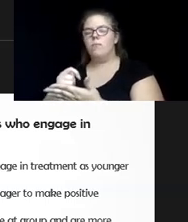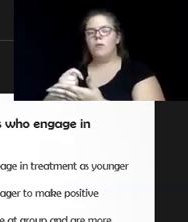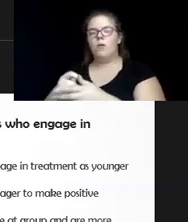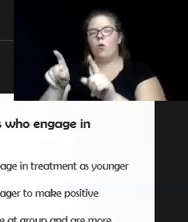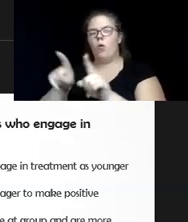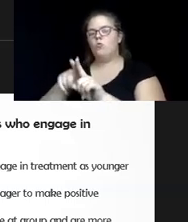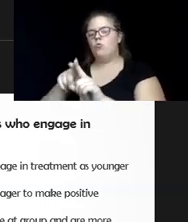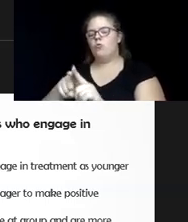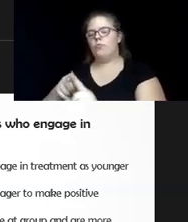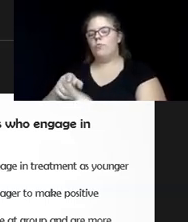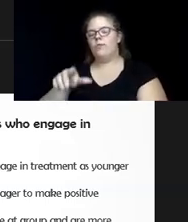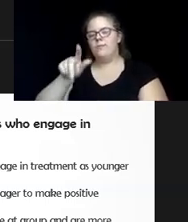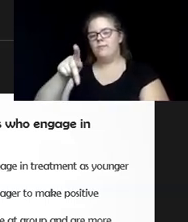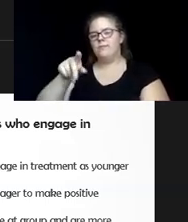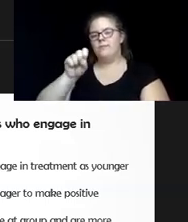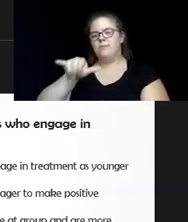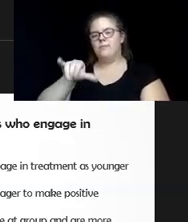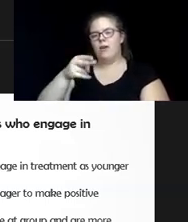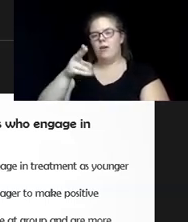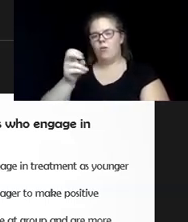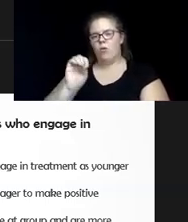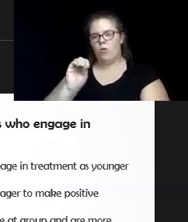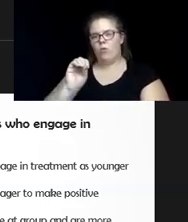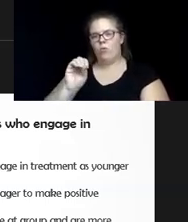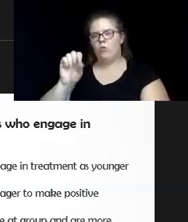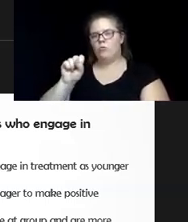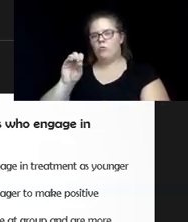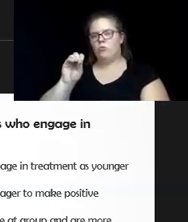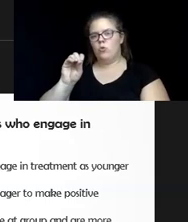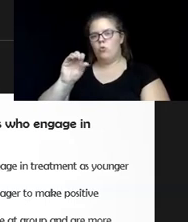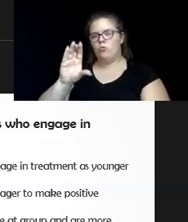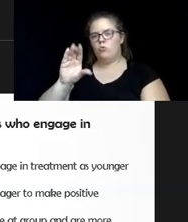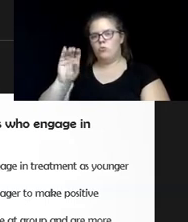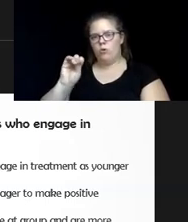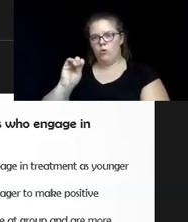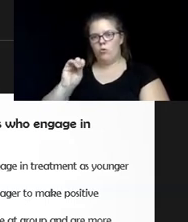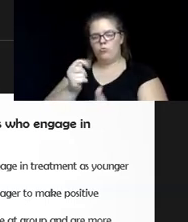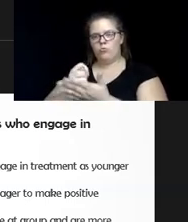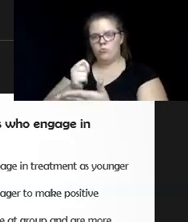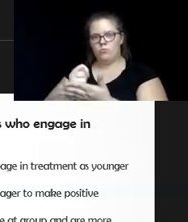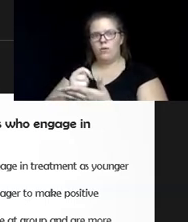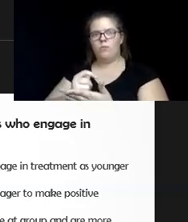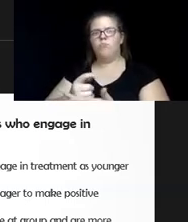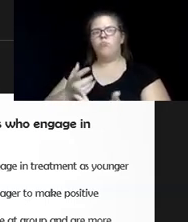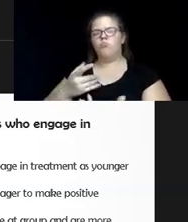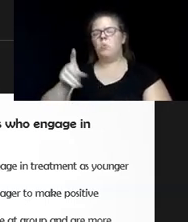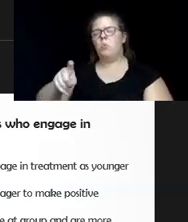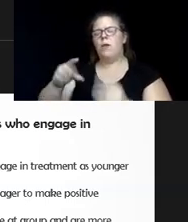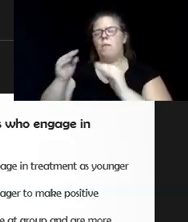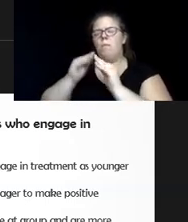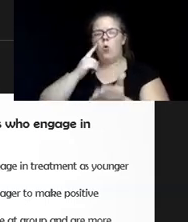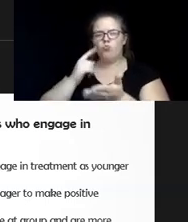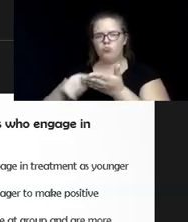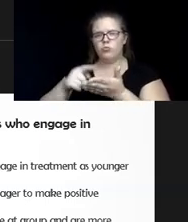psychosocial treatment and we also do medication treatment. I can imagine that would work for adults, but we need to have more research being done.